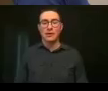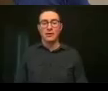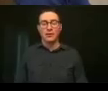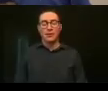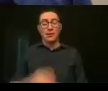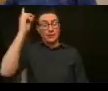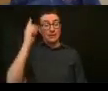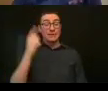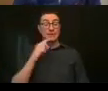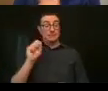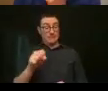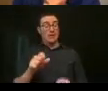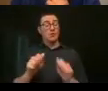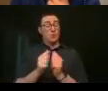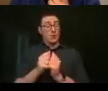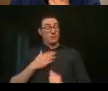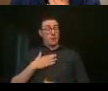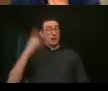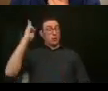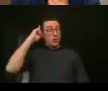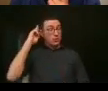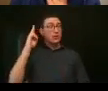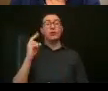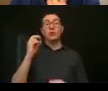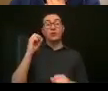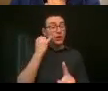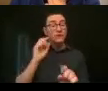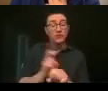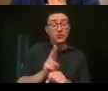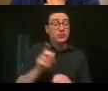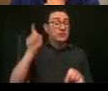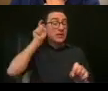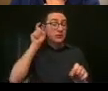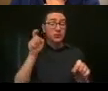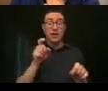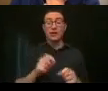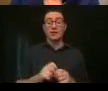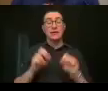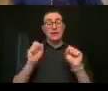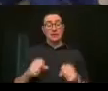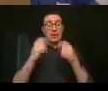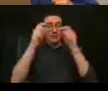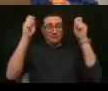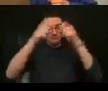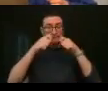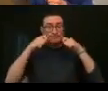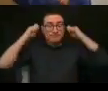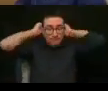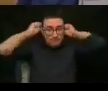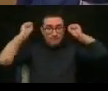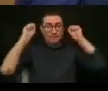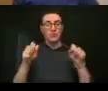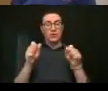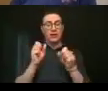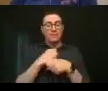or hearing aids or anything, that somebody would be wearing, you have the ties so that you're able to adjust it